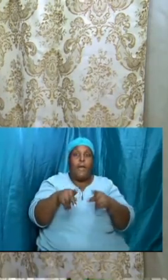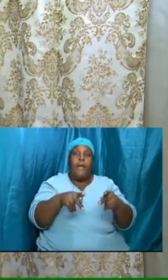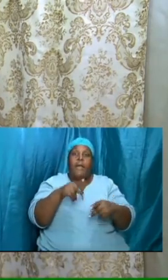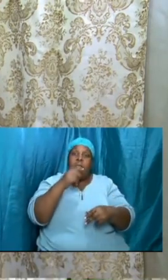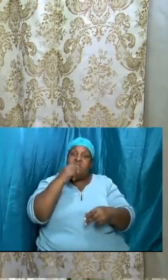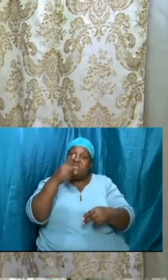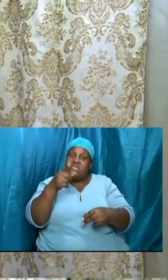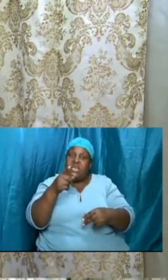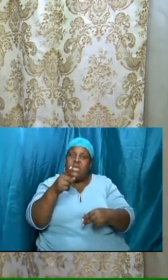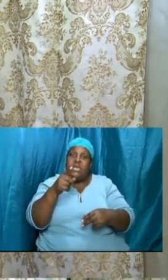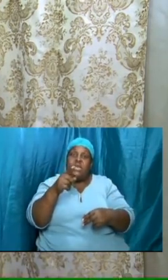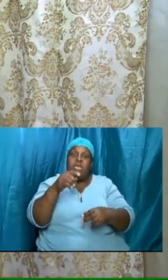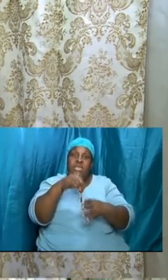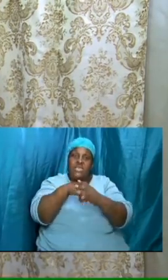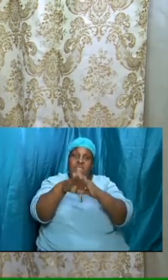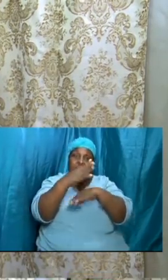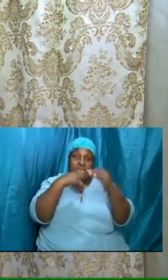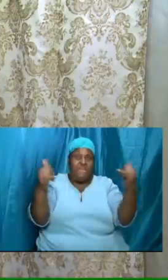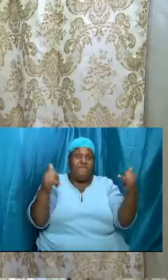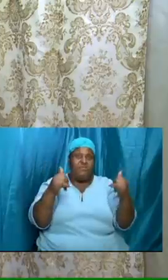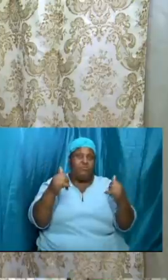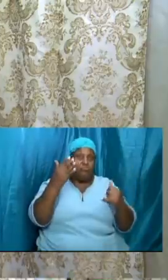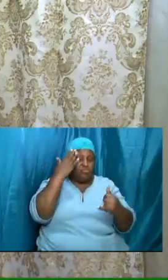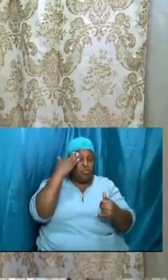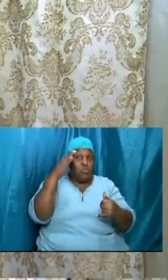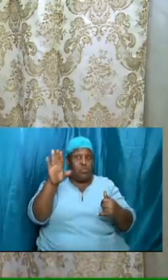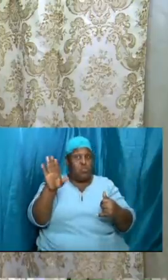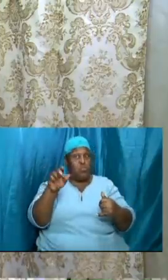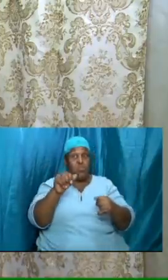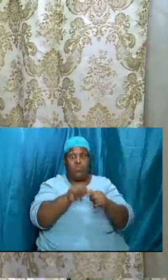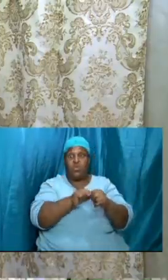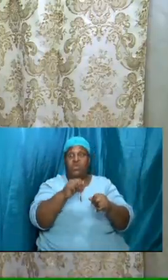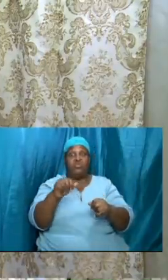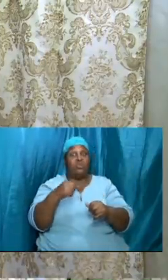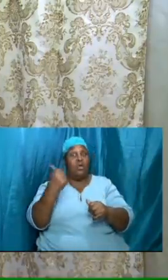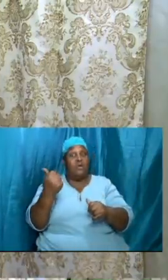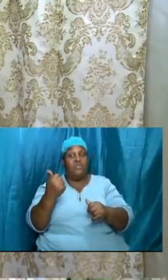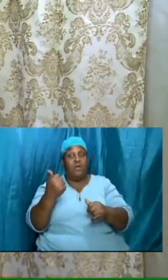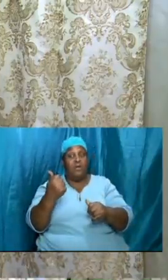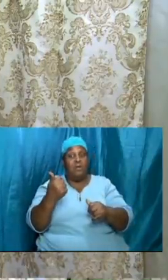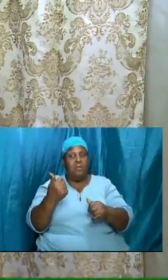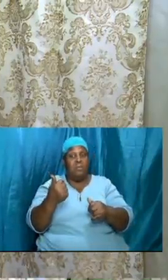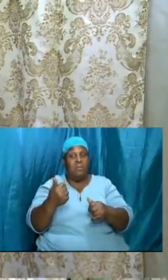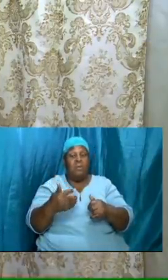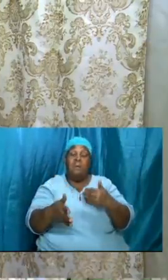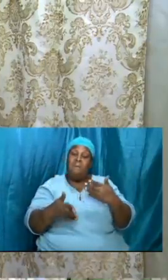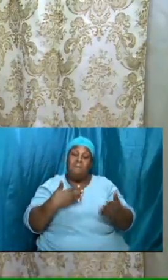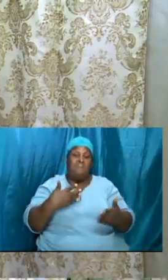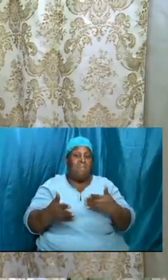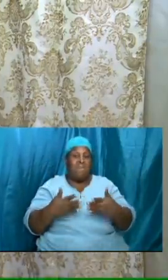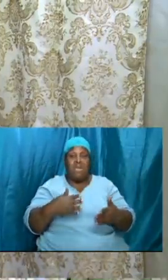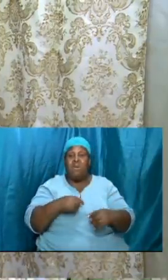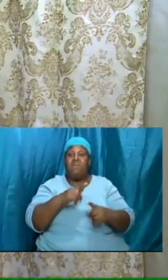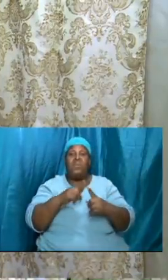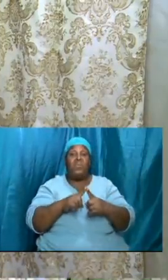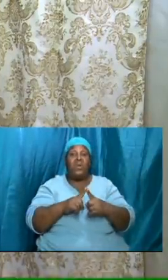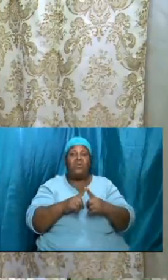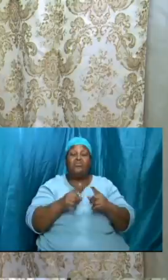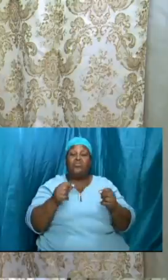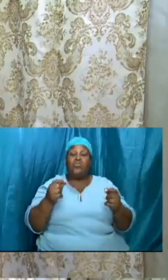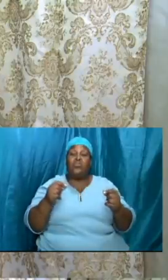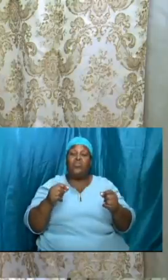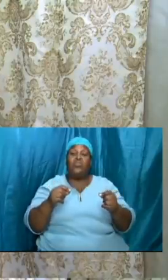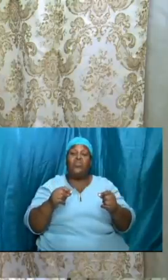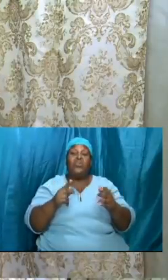other and we will not know anybody well we are going to maybe when we did the presentation the last time